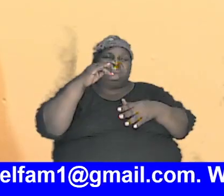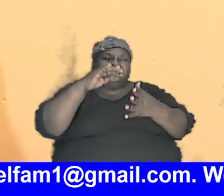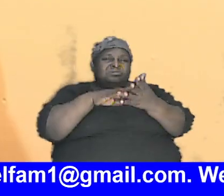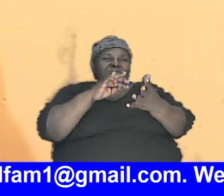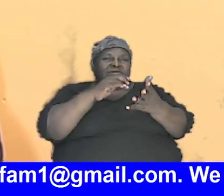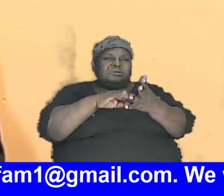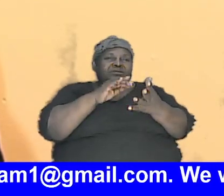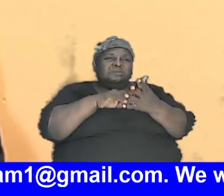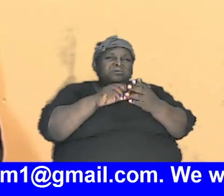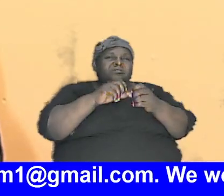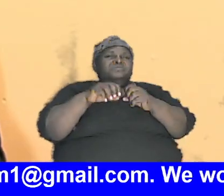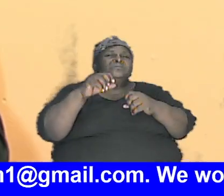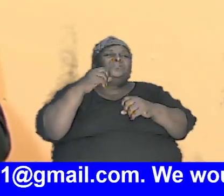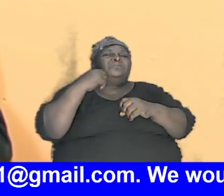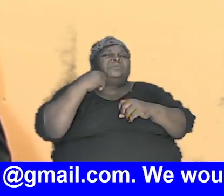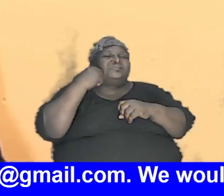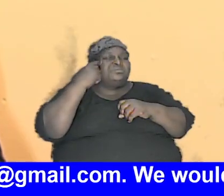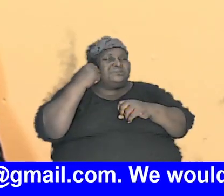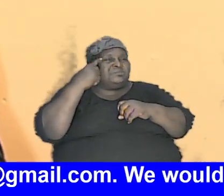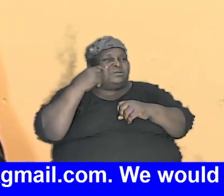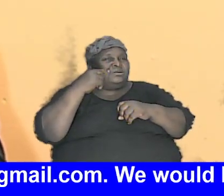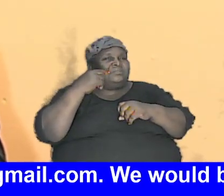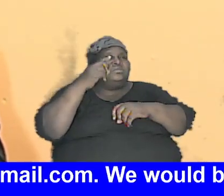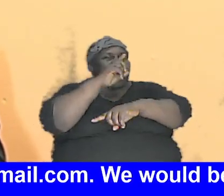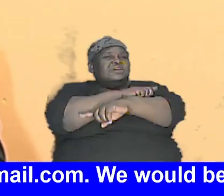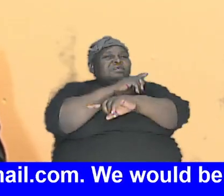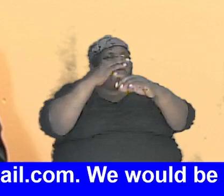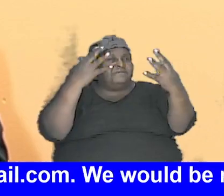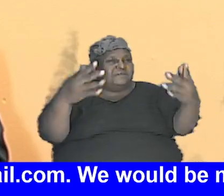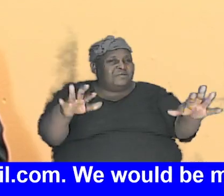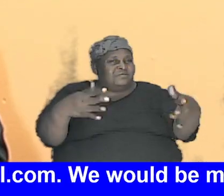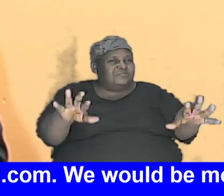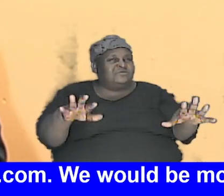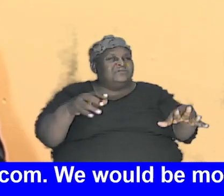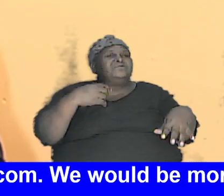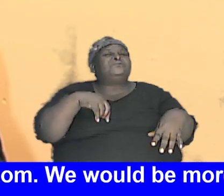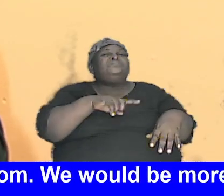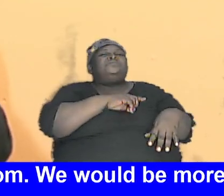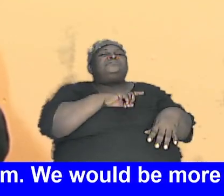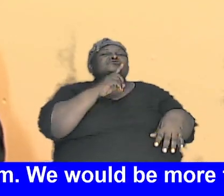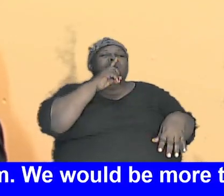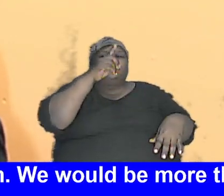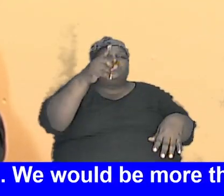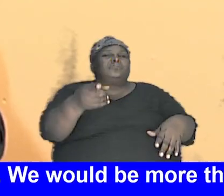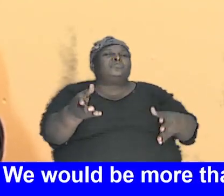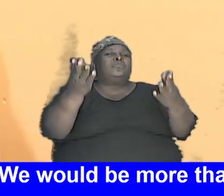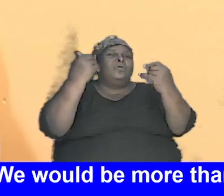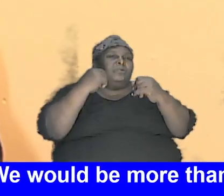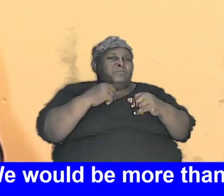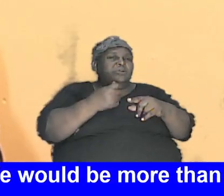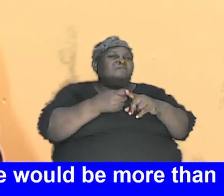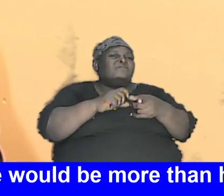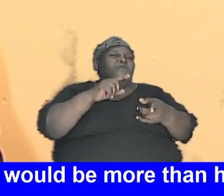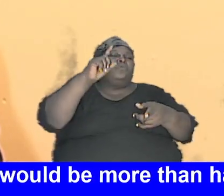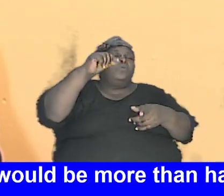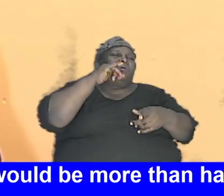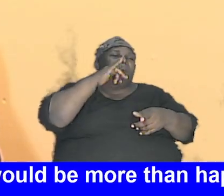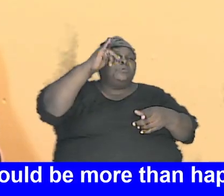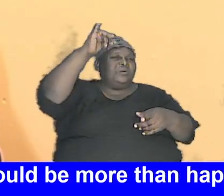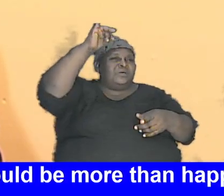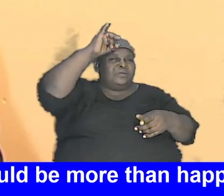understand but at the end of the day we are showing that coming from one parents